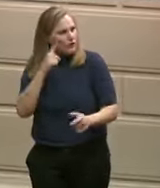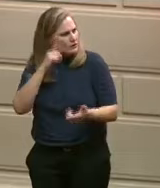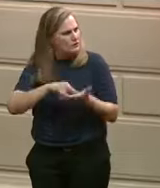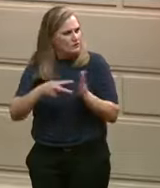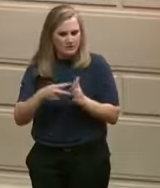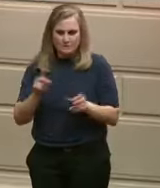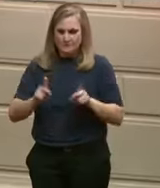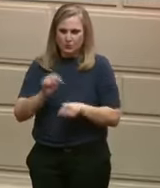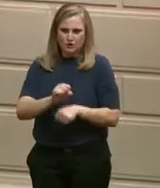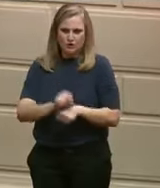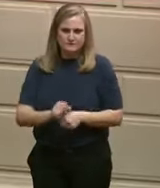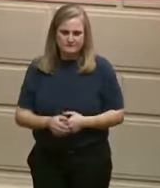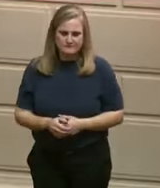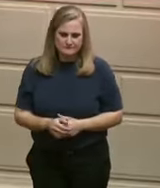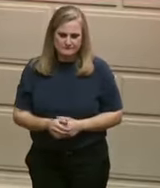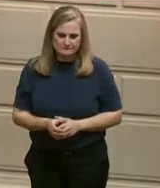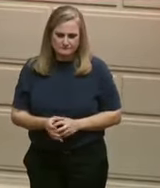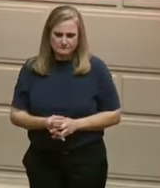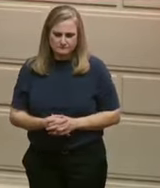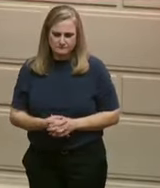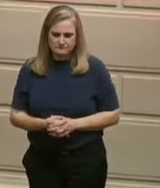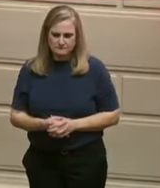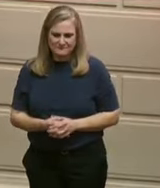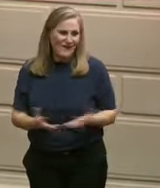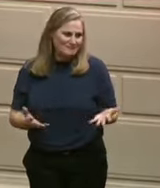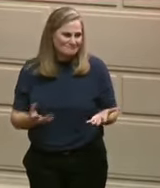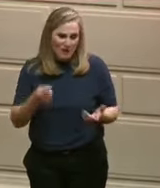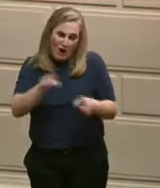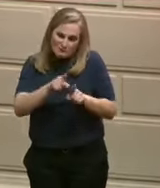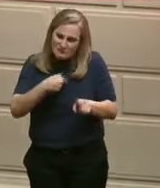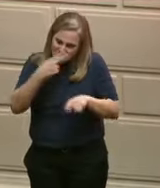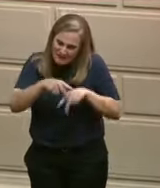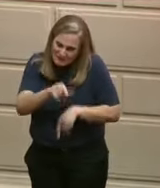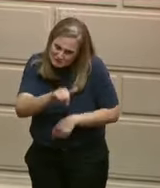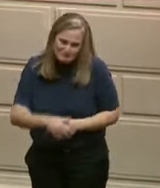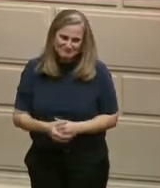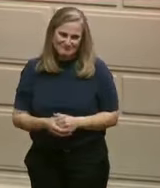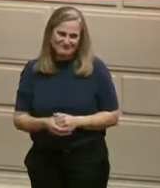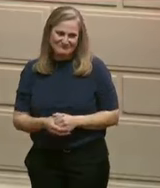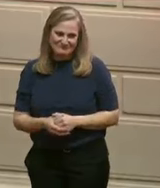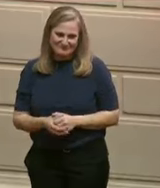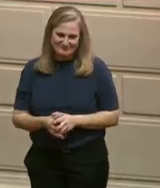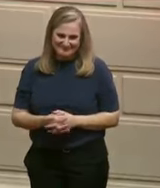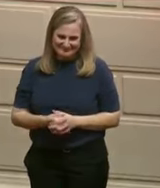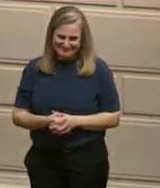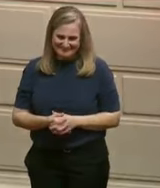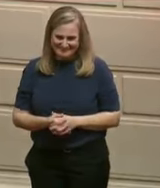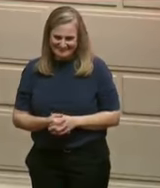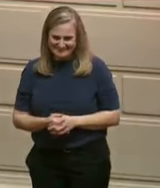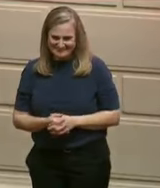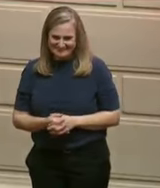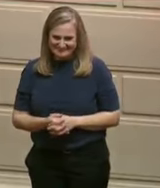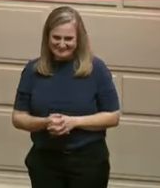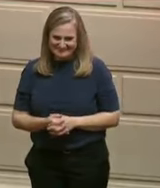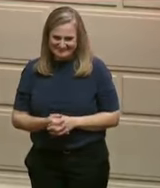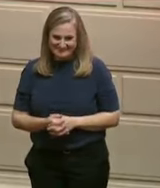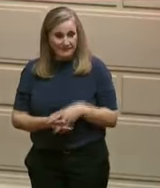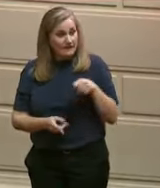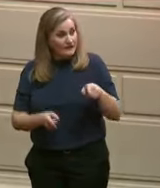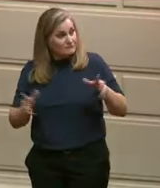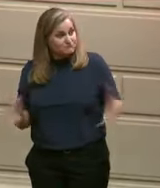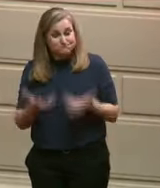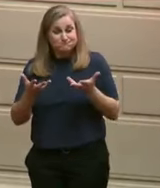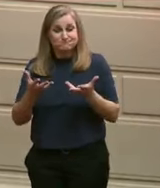And we also have to have a little fun. So we're going all in and boosting tourism. And raising Rhode Island's national